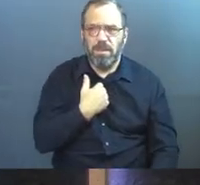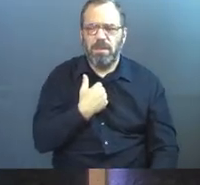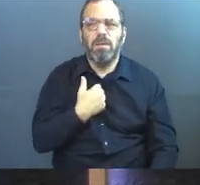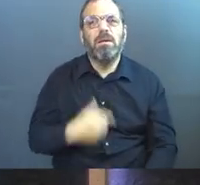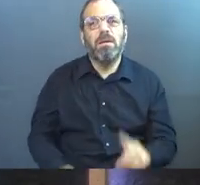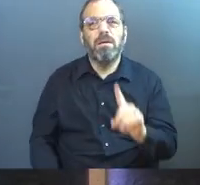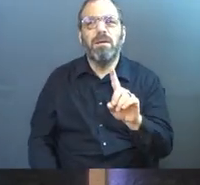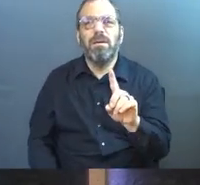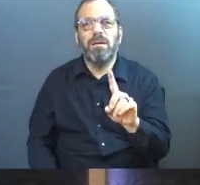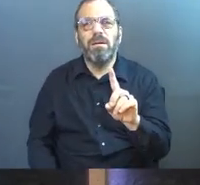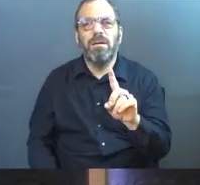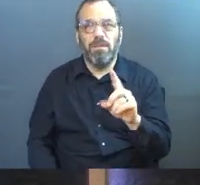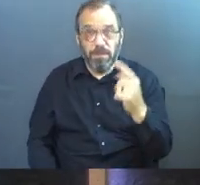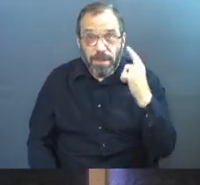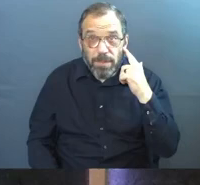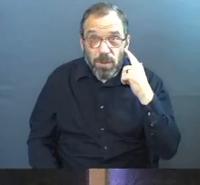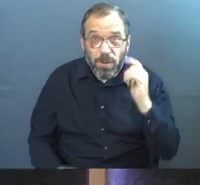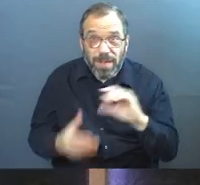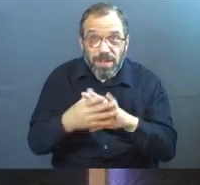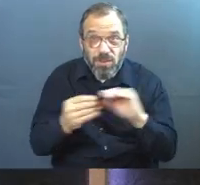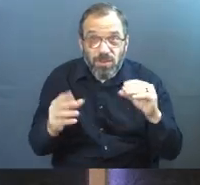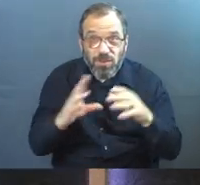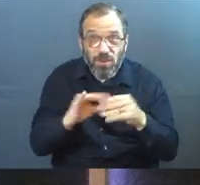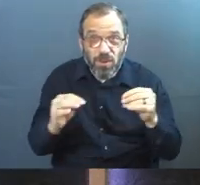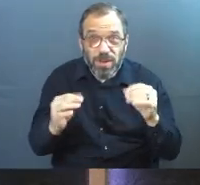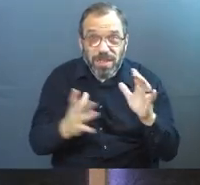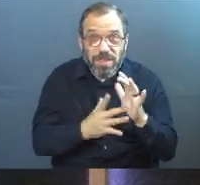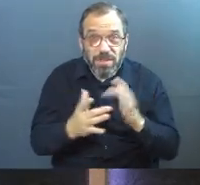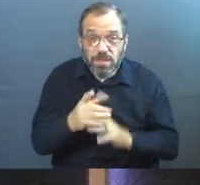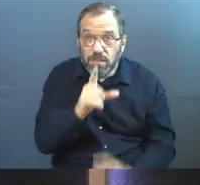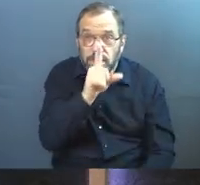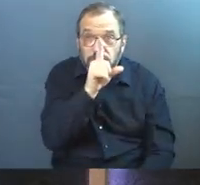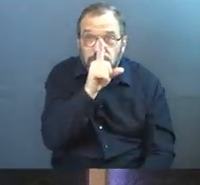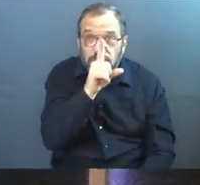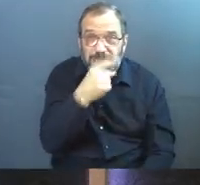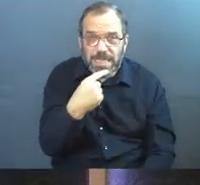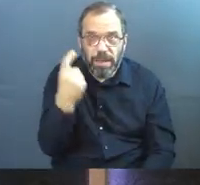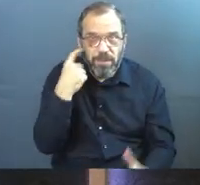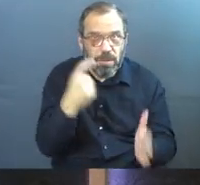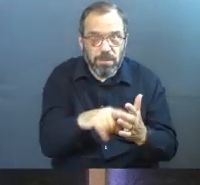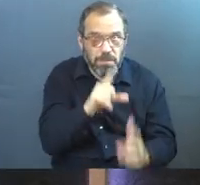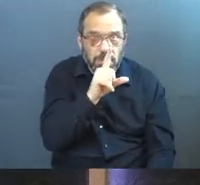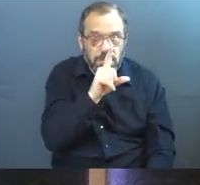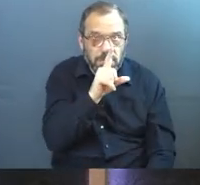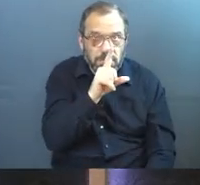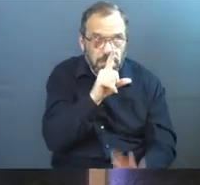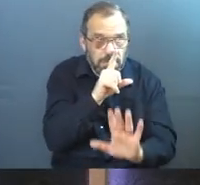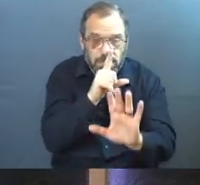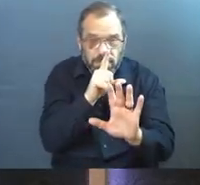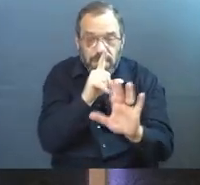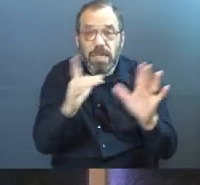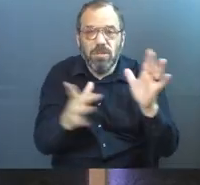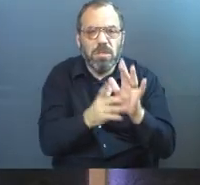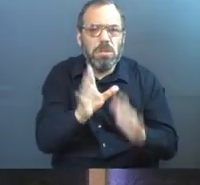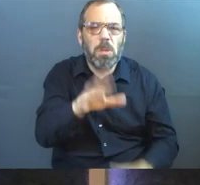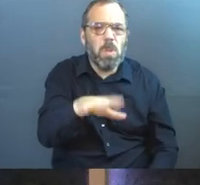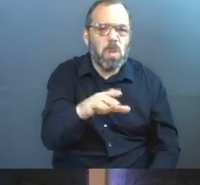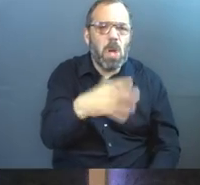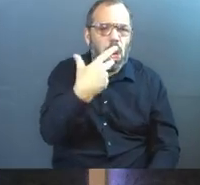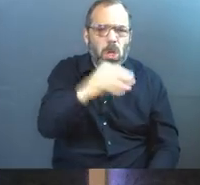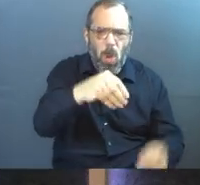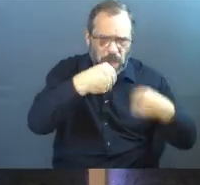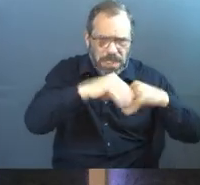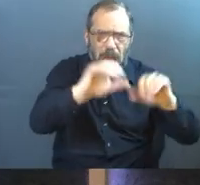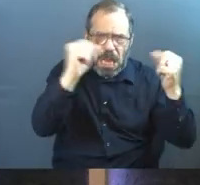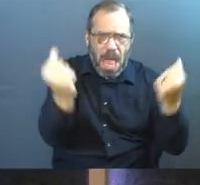Here's the thing. Maybe you've heard that a hundred times. Do you know what Jesus didn't say? Cause I don't think you've noticed this. He didn't say, go